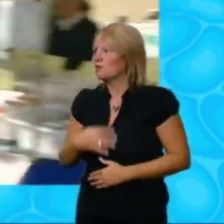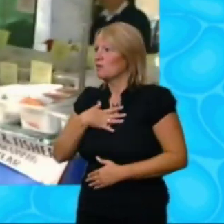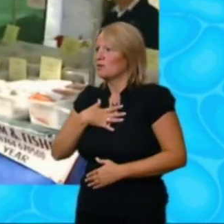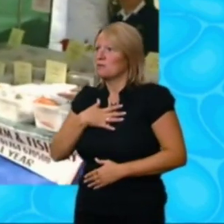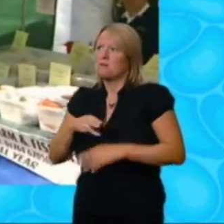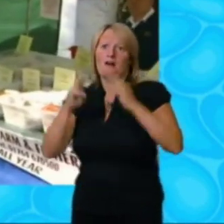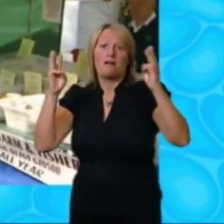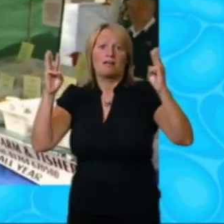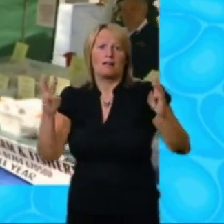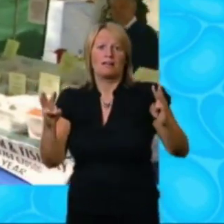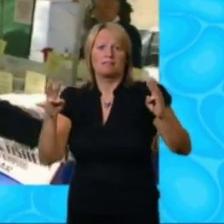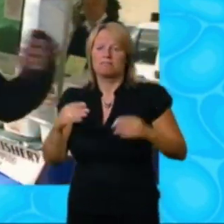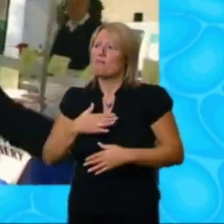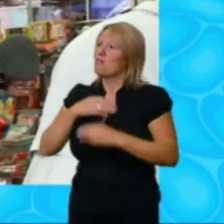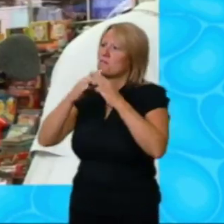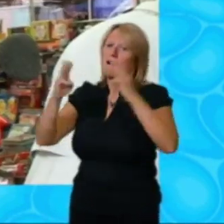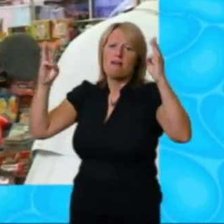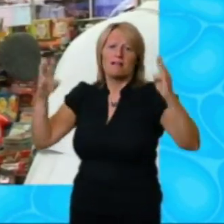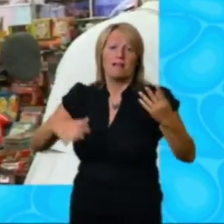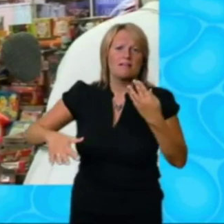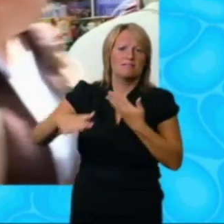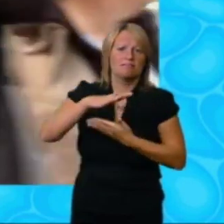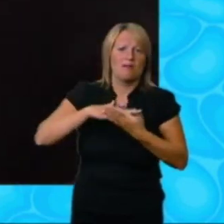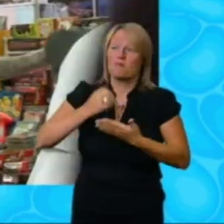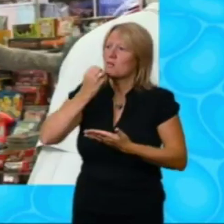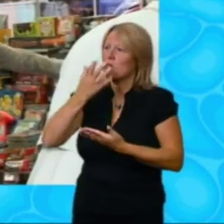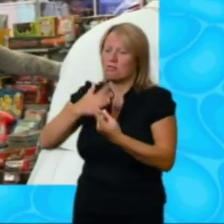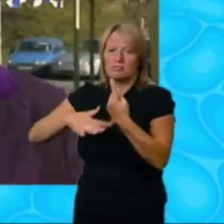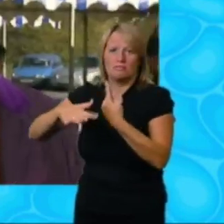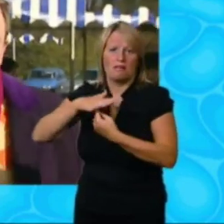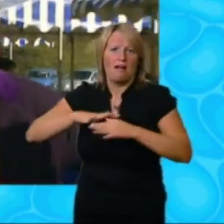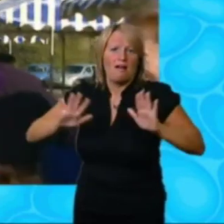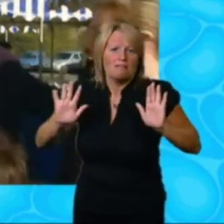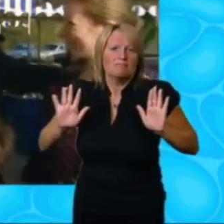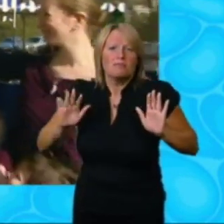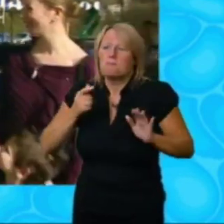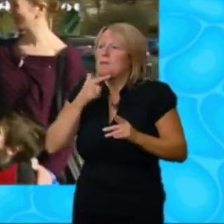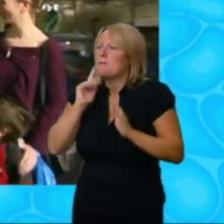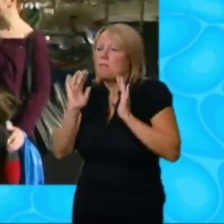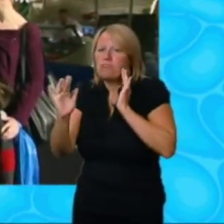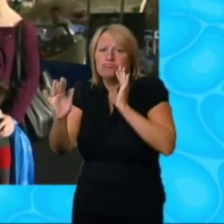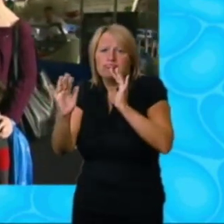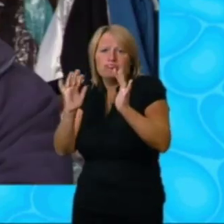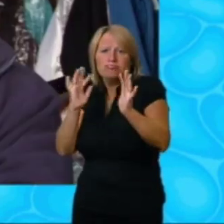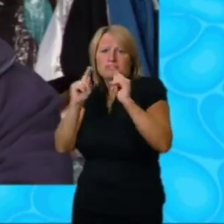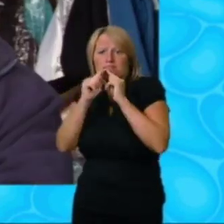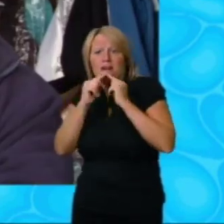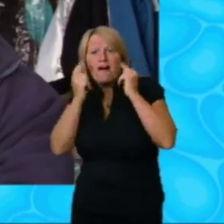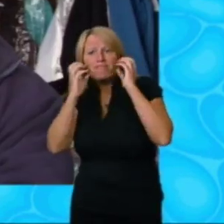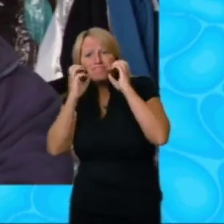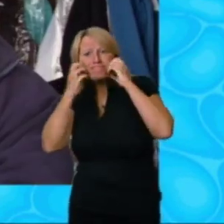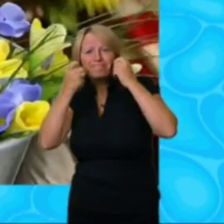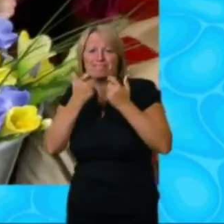market, the market, what a wonderful place, the hubbub of people, smiles on each